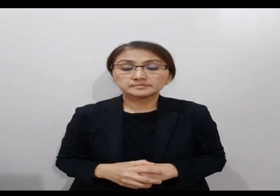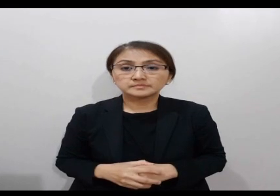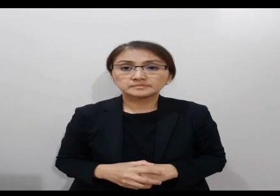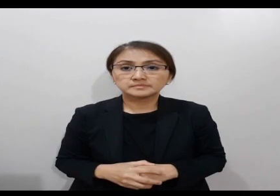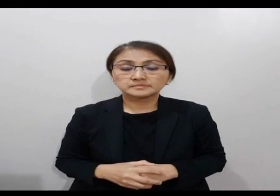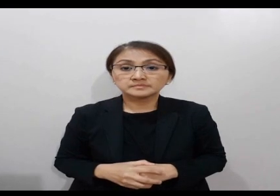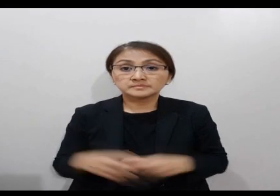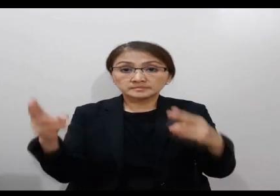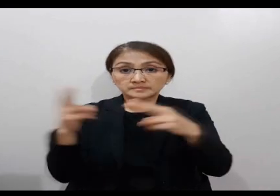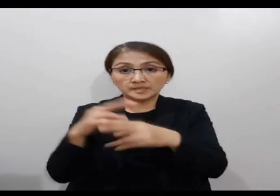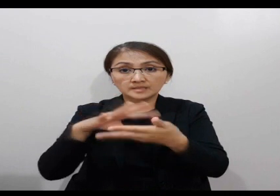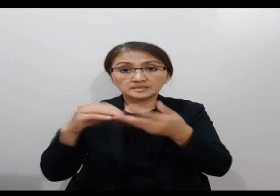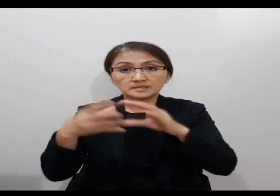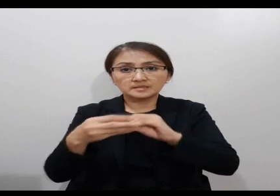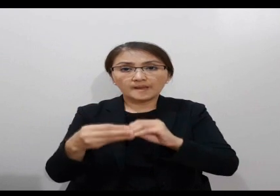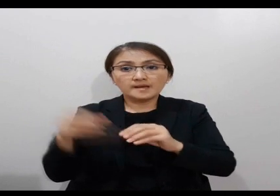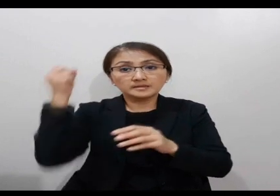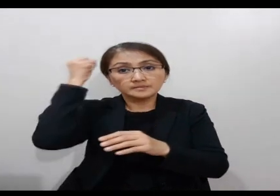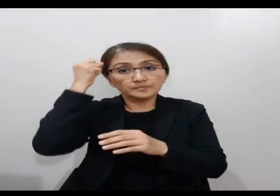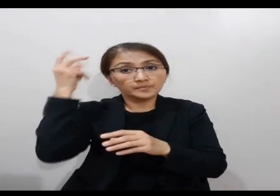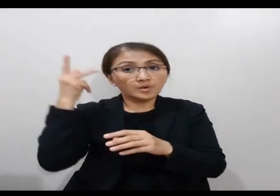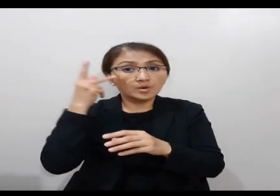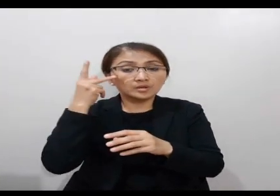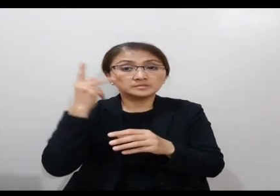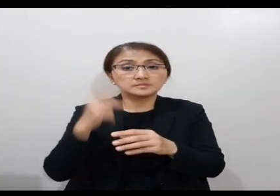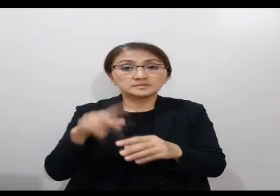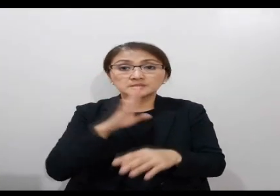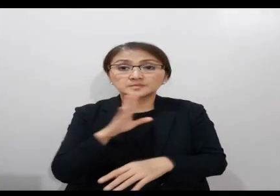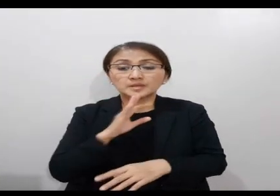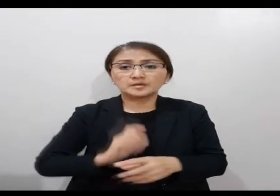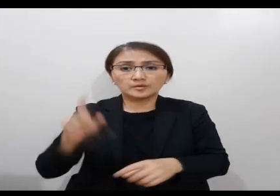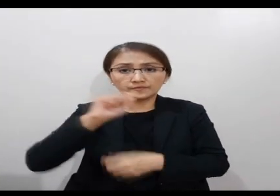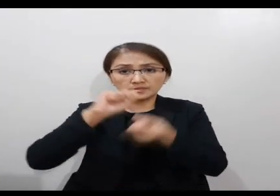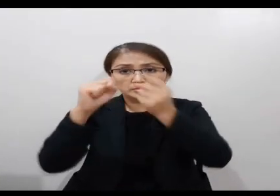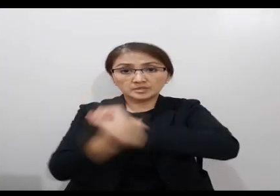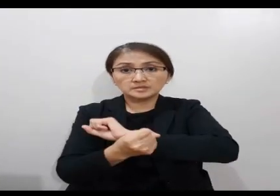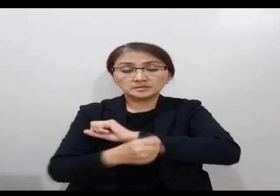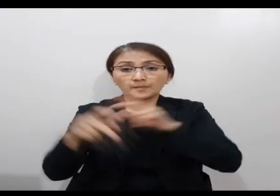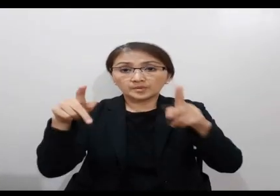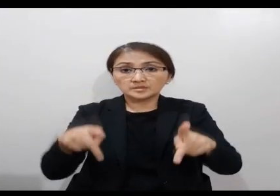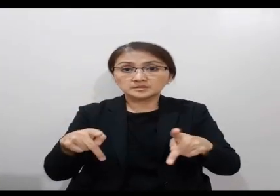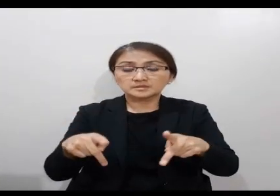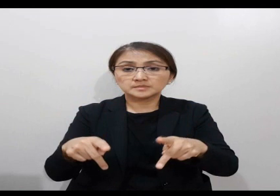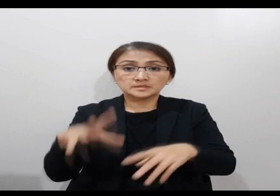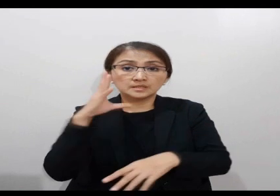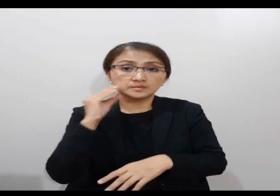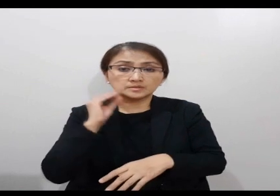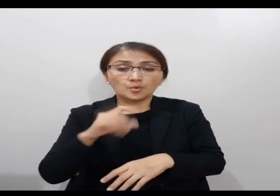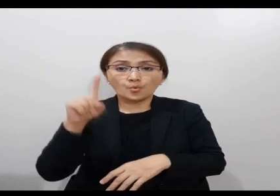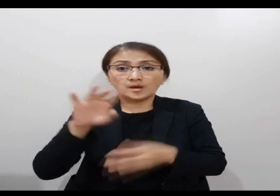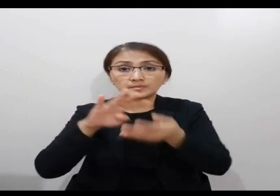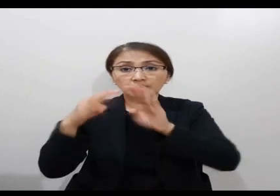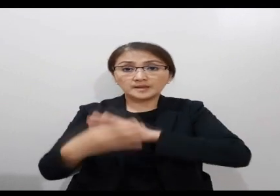In this brief passage, St. Paul speaks of the radical change that a person must undergo, when one